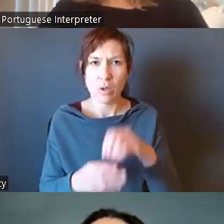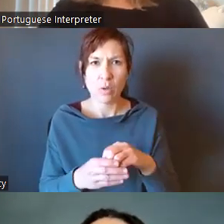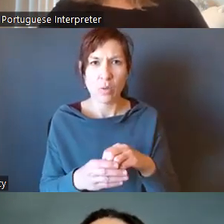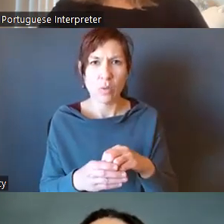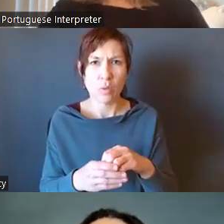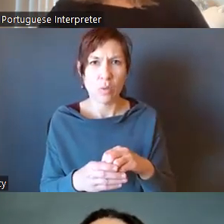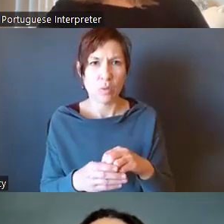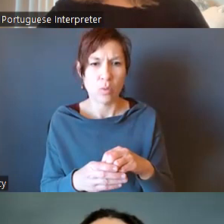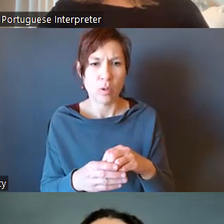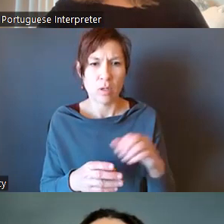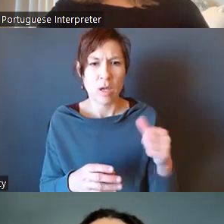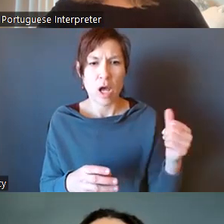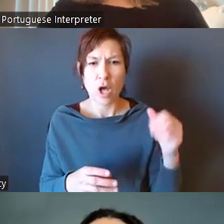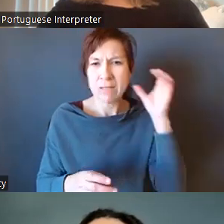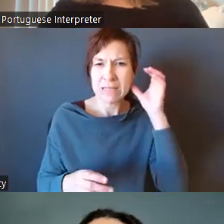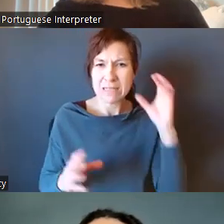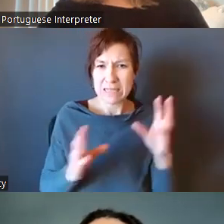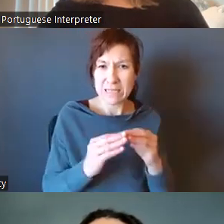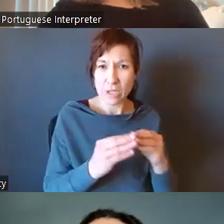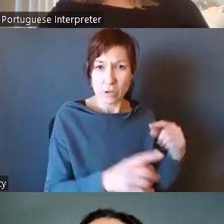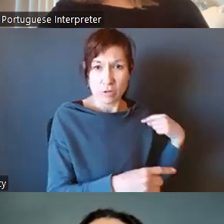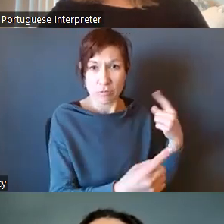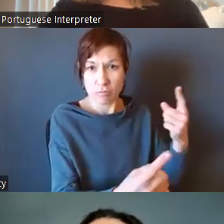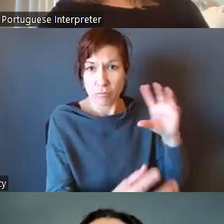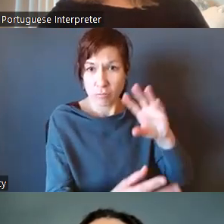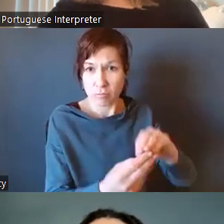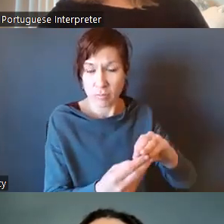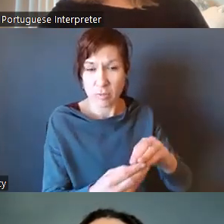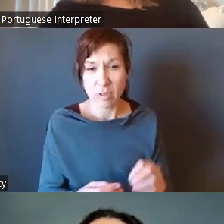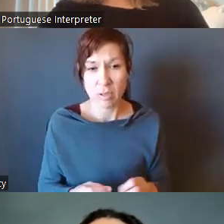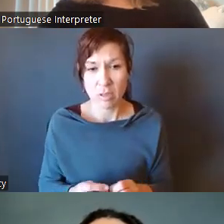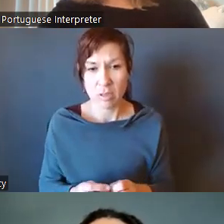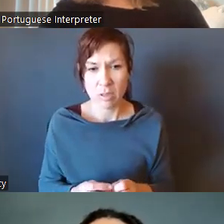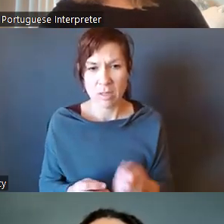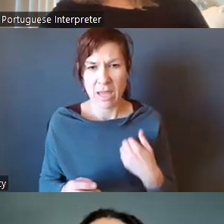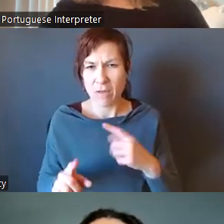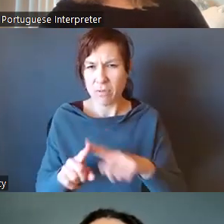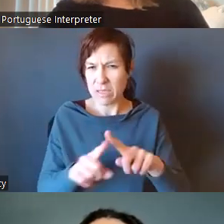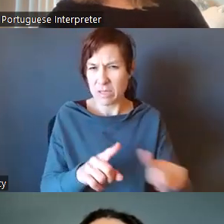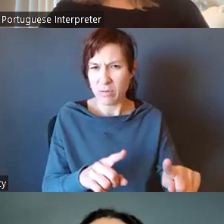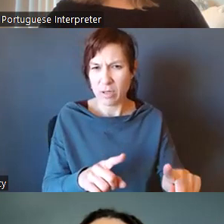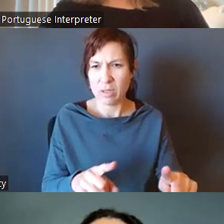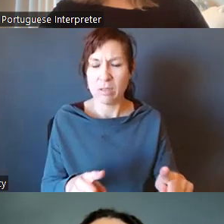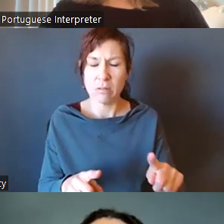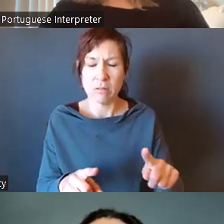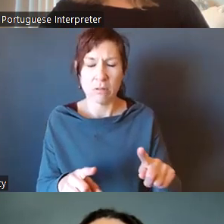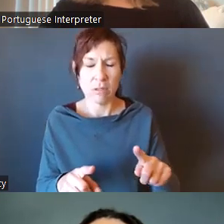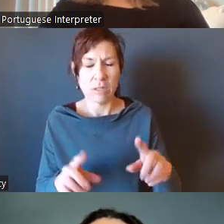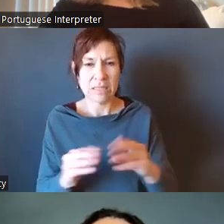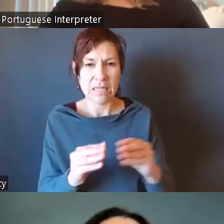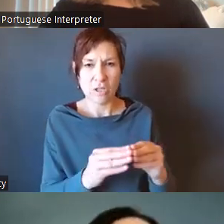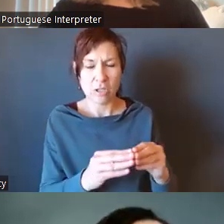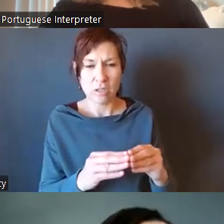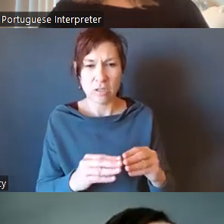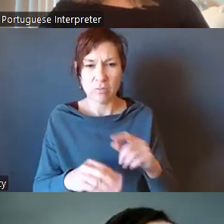synthesis of other listing sessions to date as well? Because, you know, there are, there are multiples within that time frame. So, not just the one